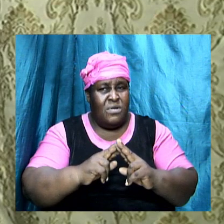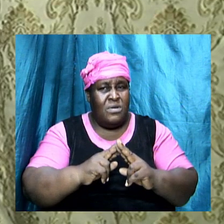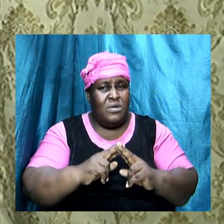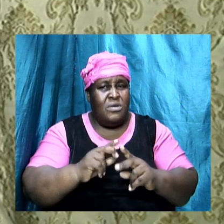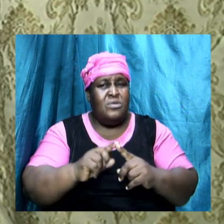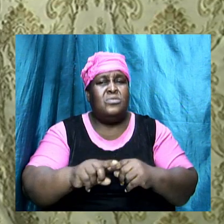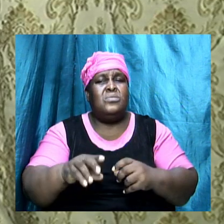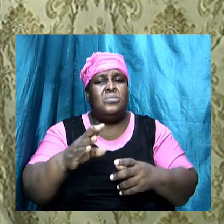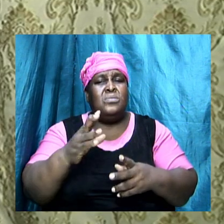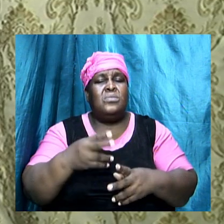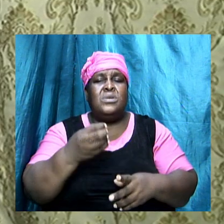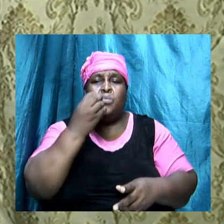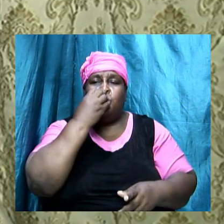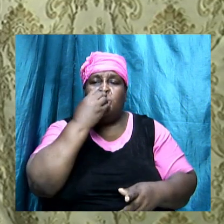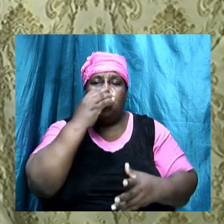eat